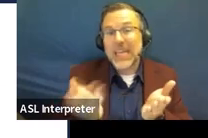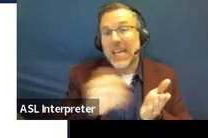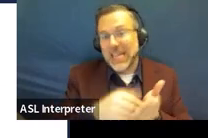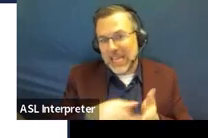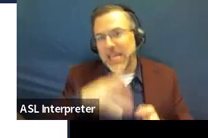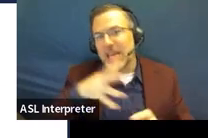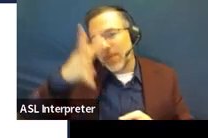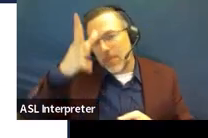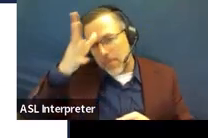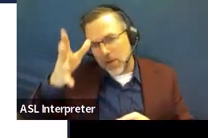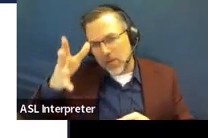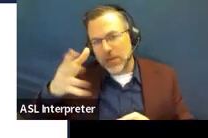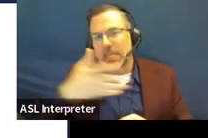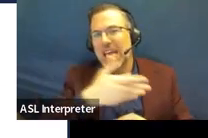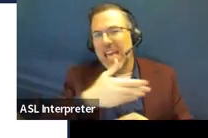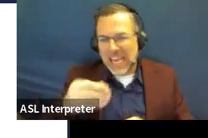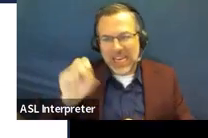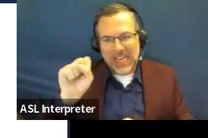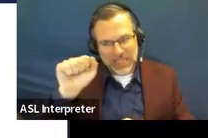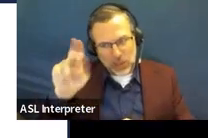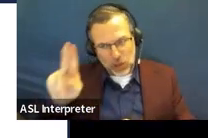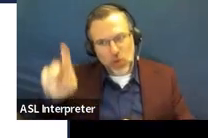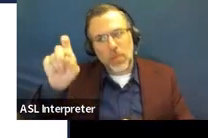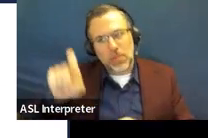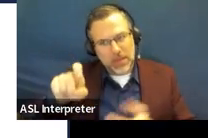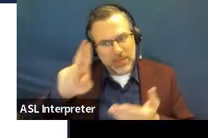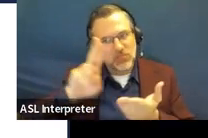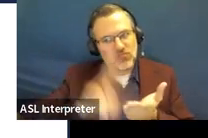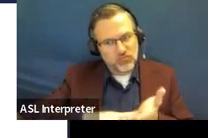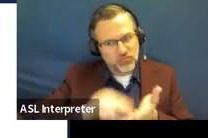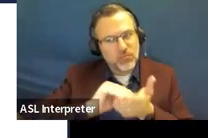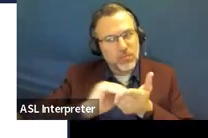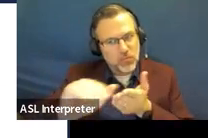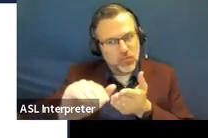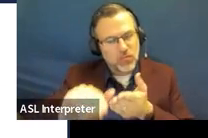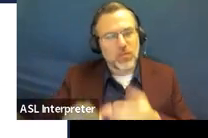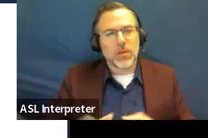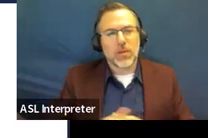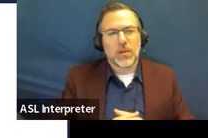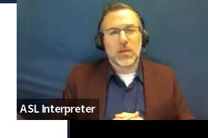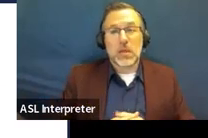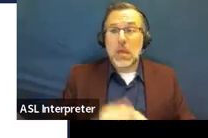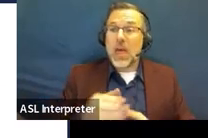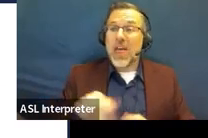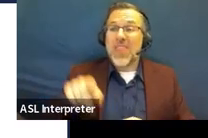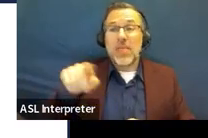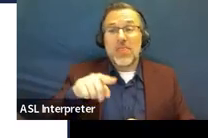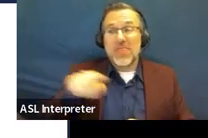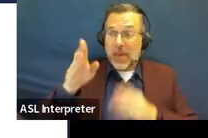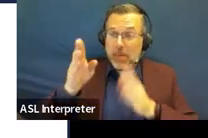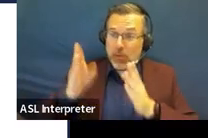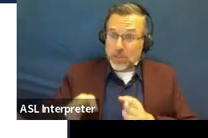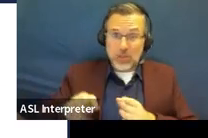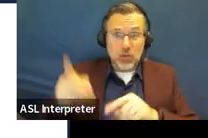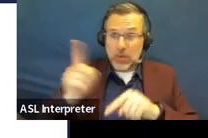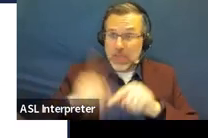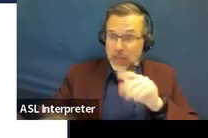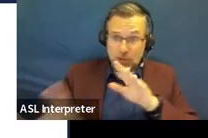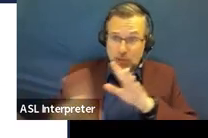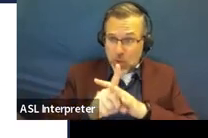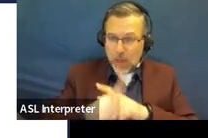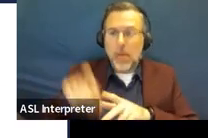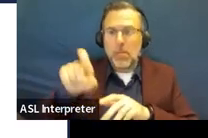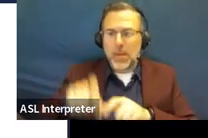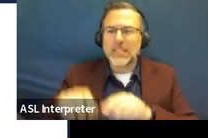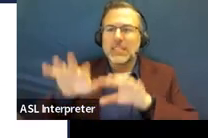And that team member must submit in writing their input prior to the IEP meeting. And